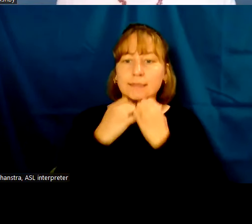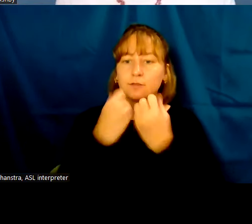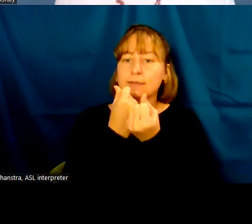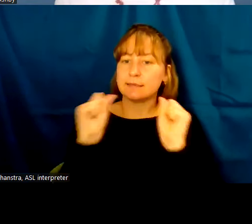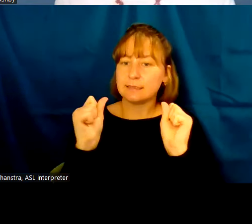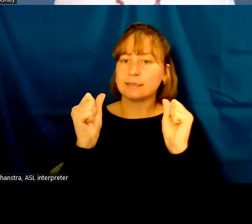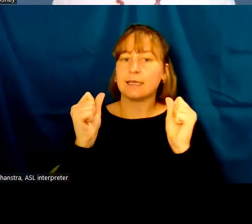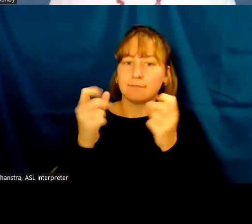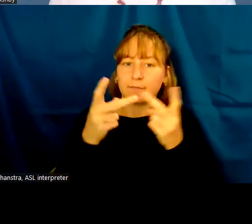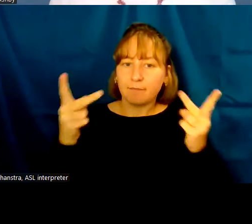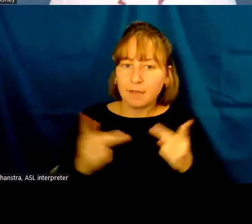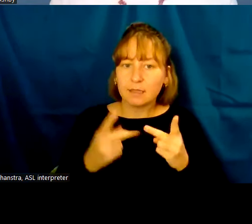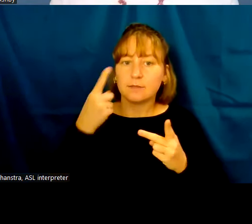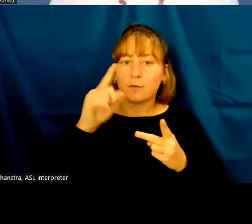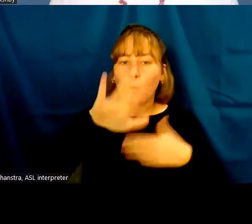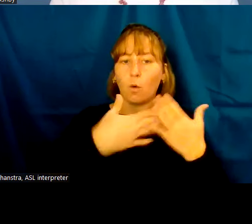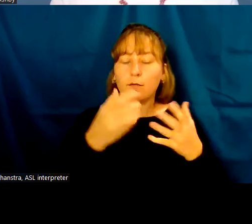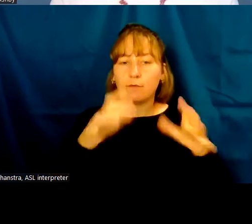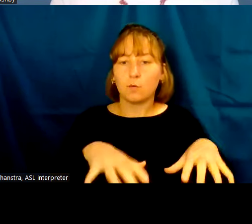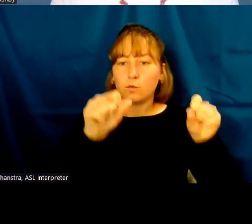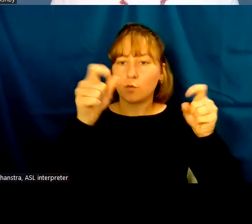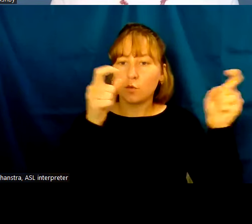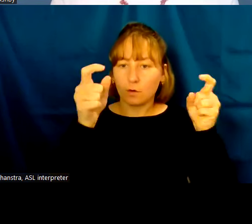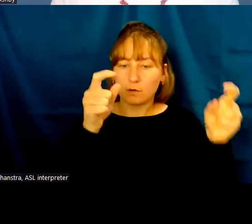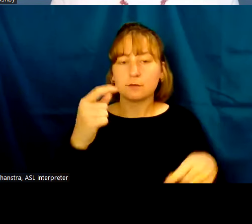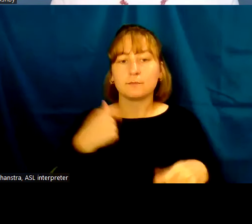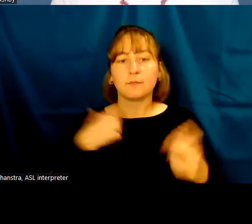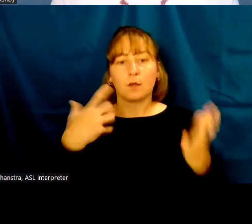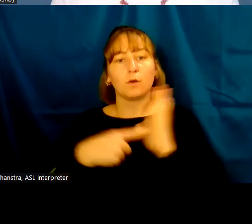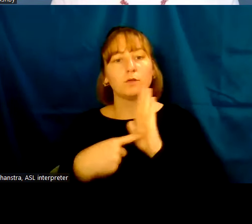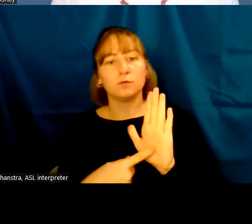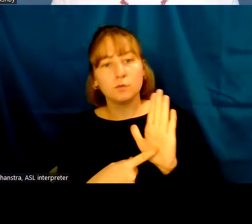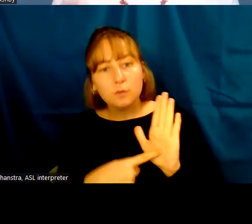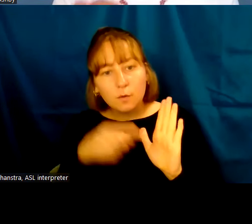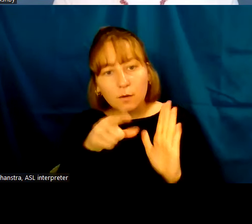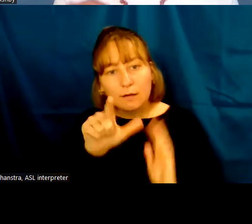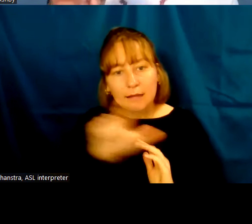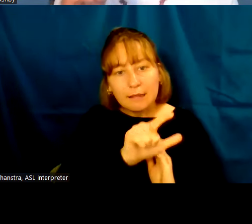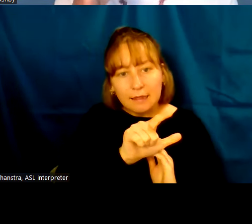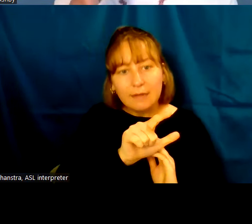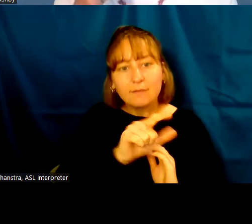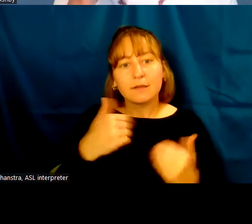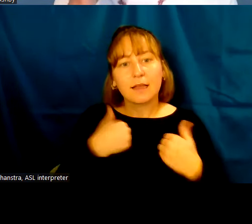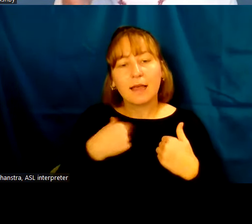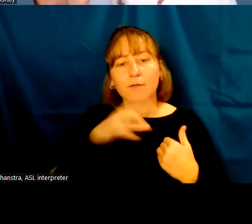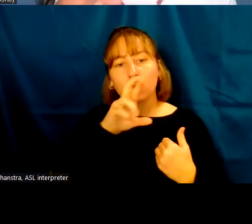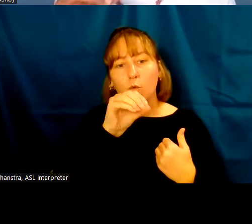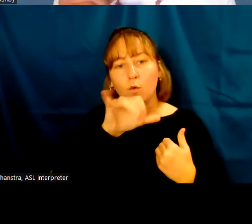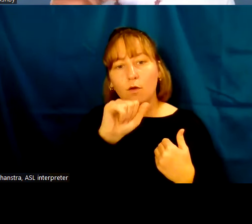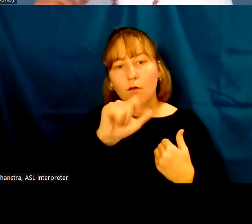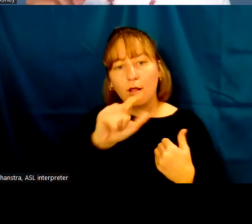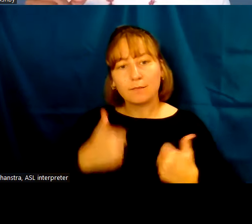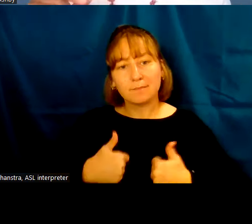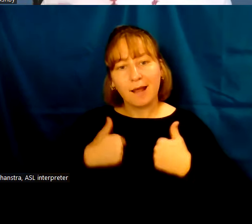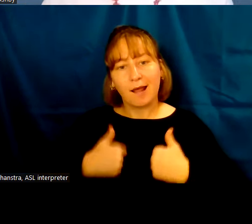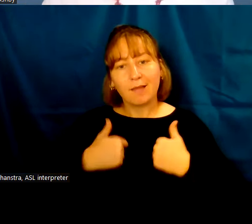enclosure for the rulers. I want to point out here on the left these royal baths because I'll show you a